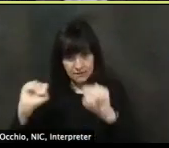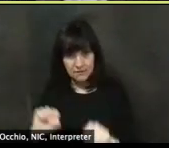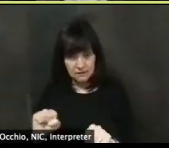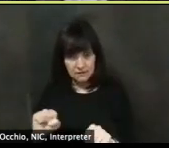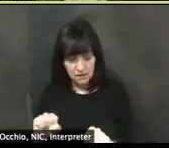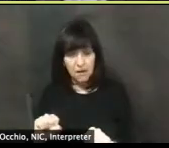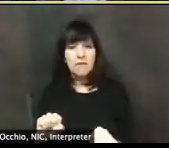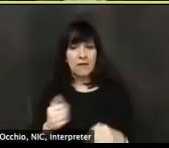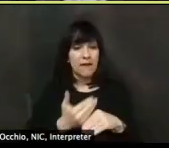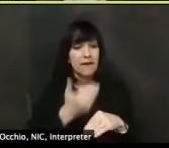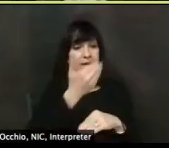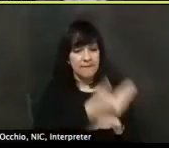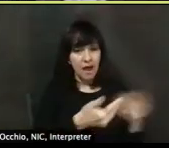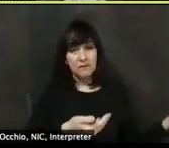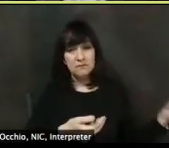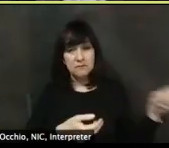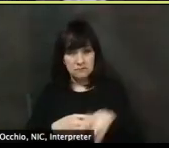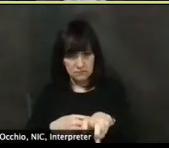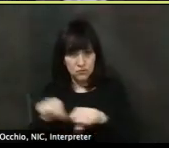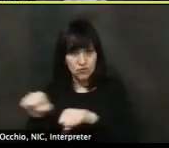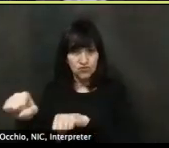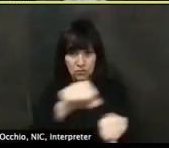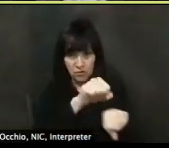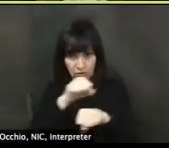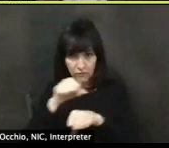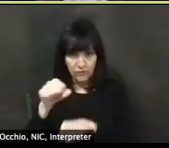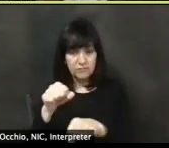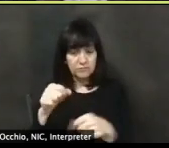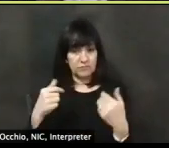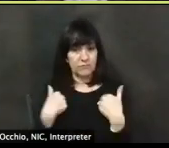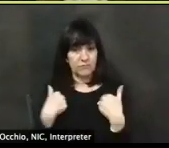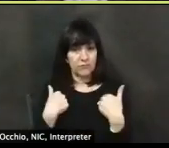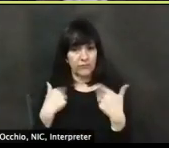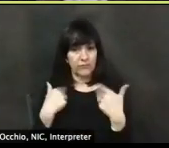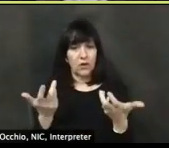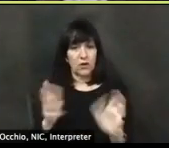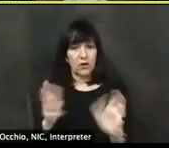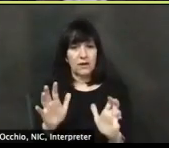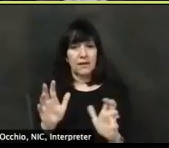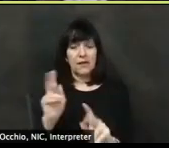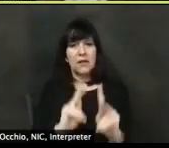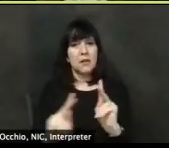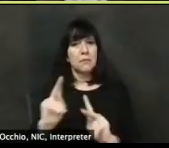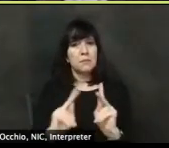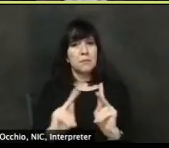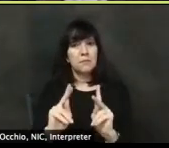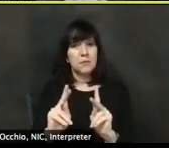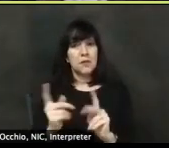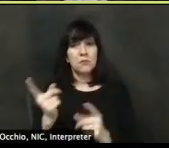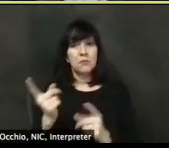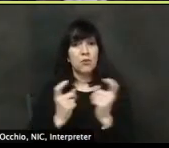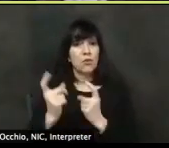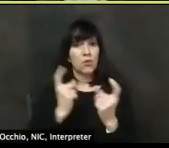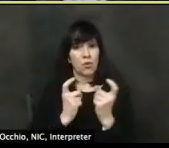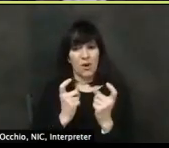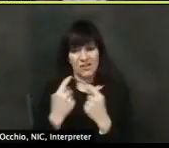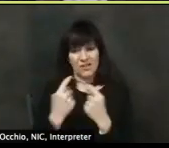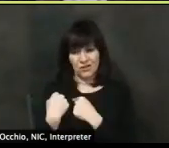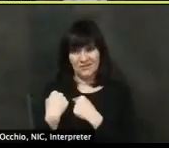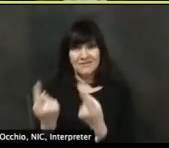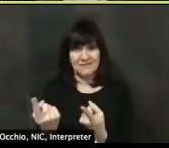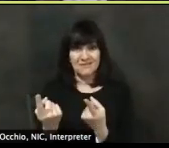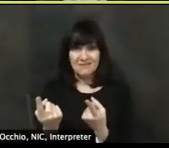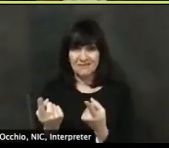and other similar services to occur. Um, it's something that, uh, people, the question we've gotten over the last couple of days since this has been released is,